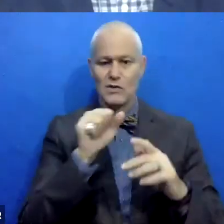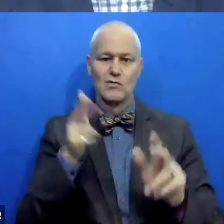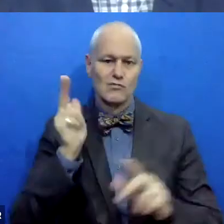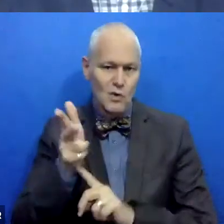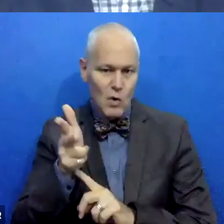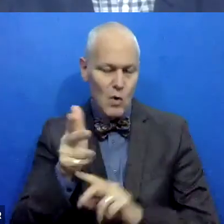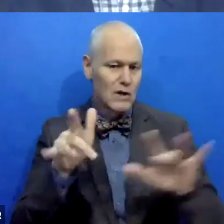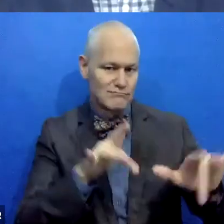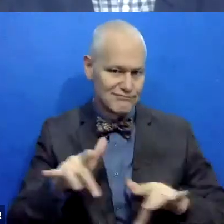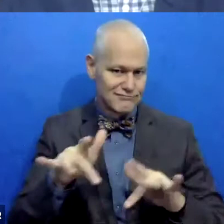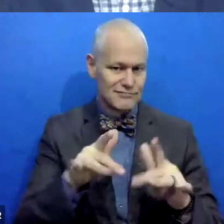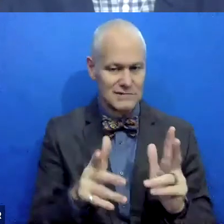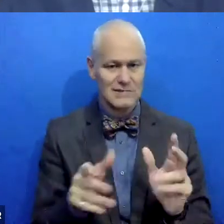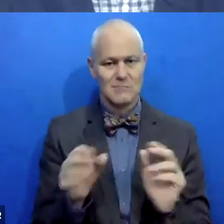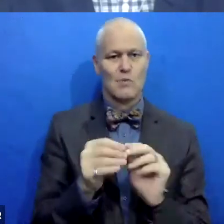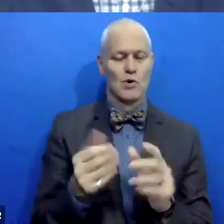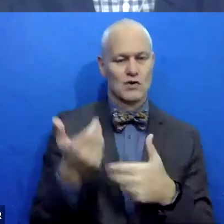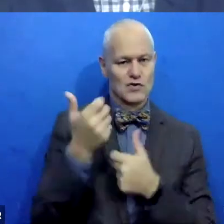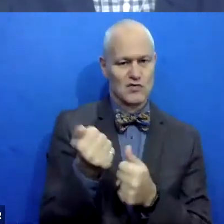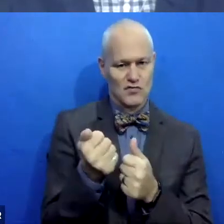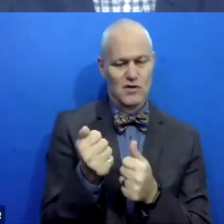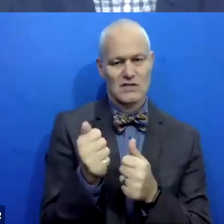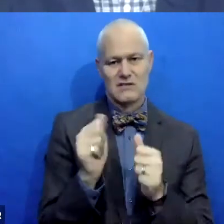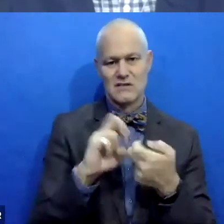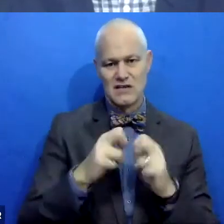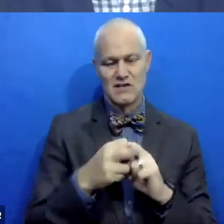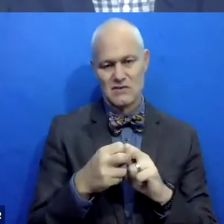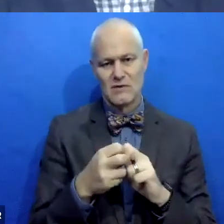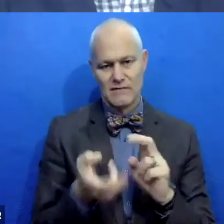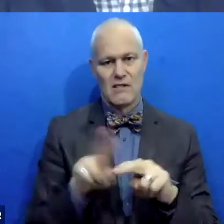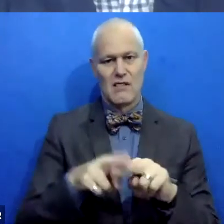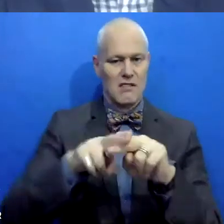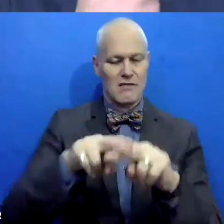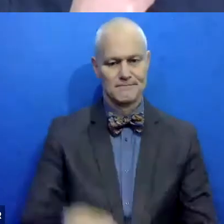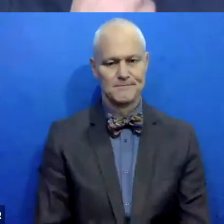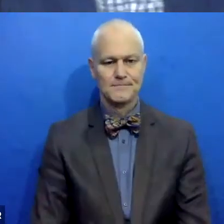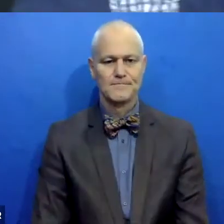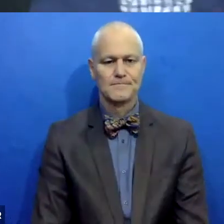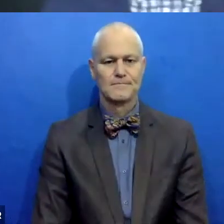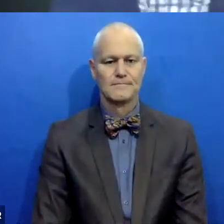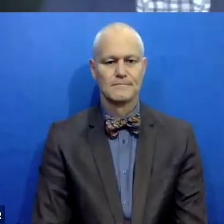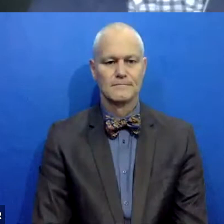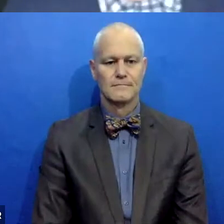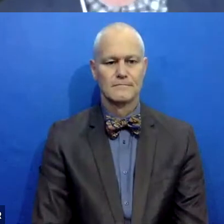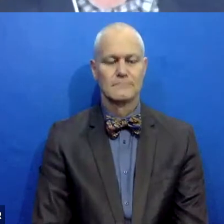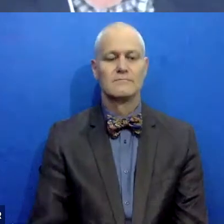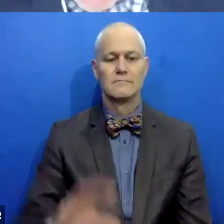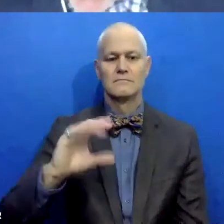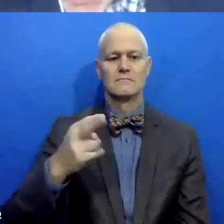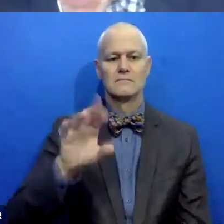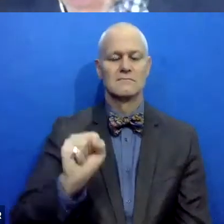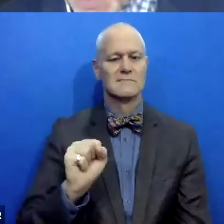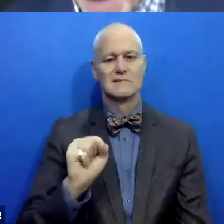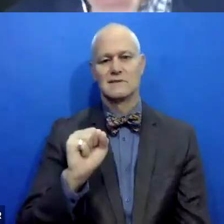that is, there are additional layers of trust. We have to cut through, uh, in the time of COVID we're exclusively on zoom